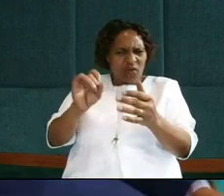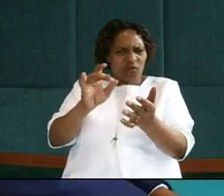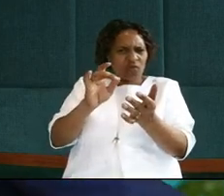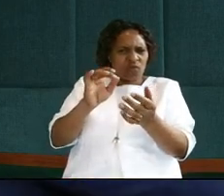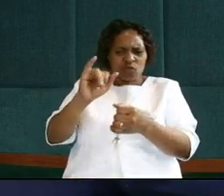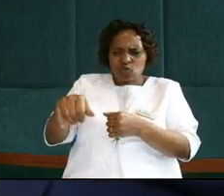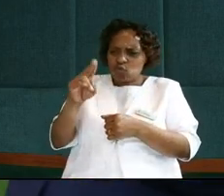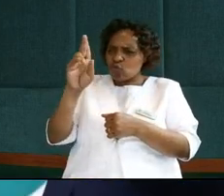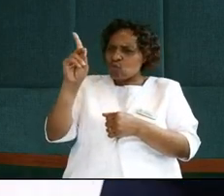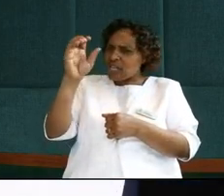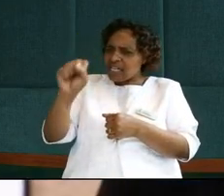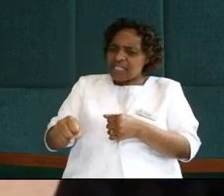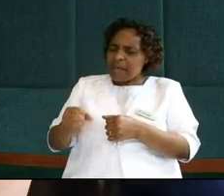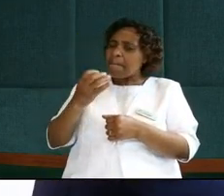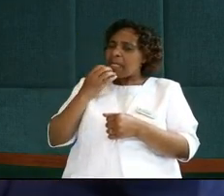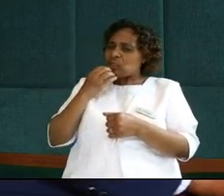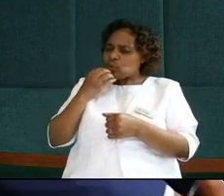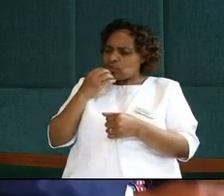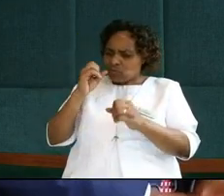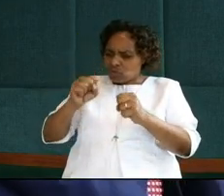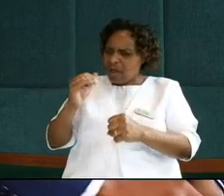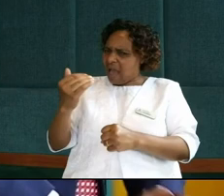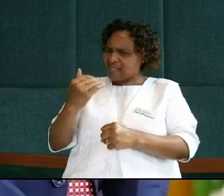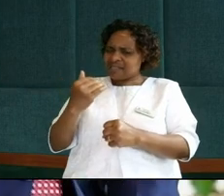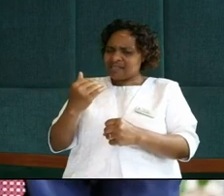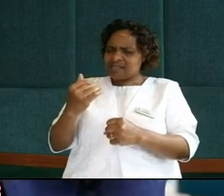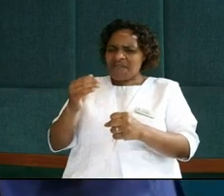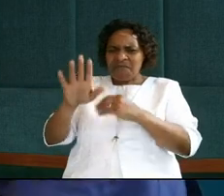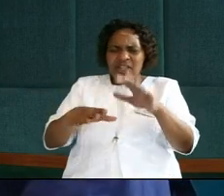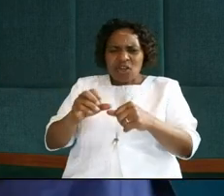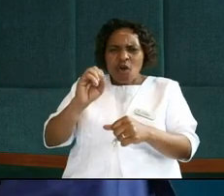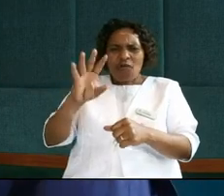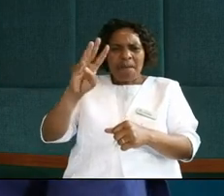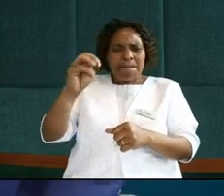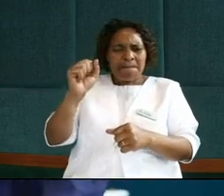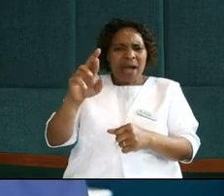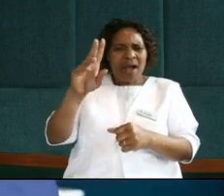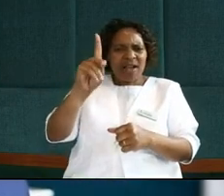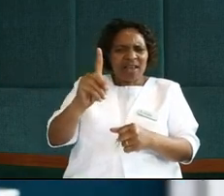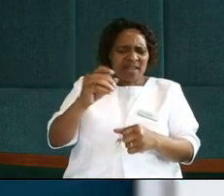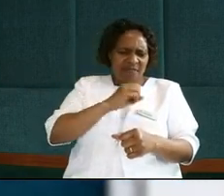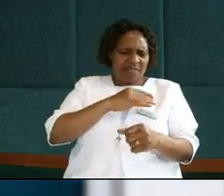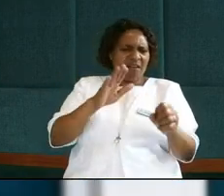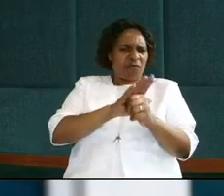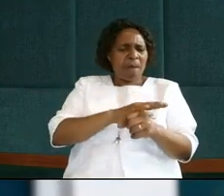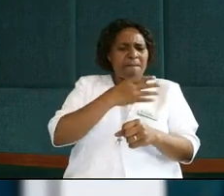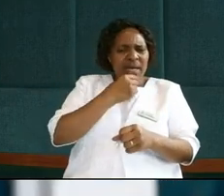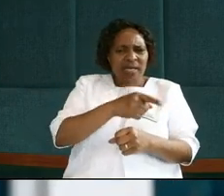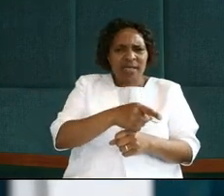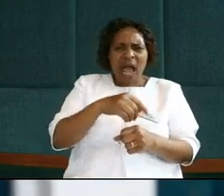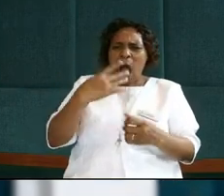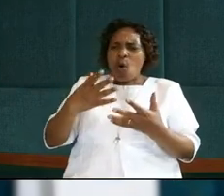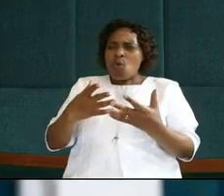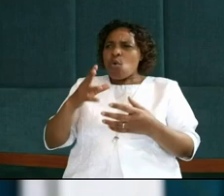I want to imagine Matthew asking, am I going to wash the feet of Mark, this fearful fellow? How can I do that that